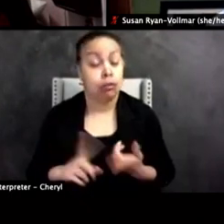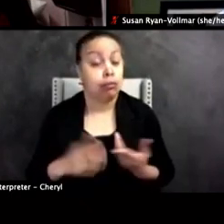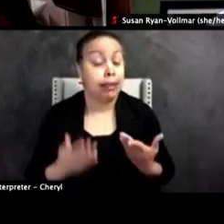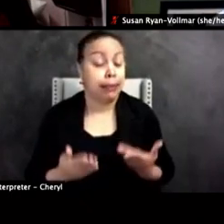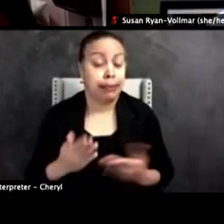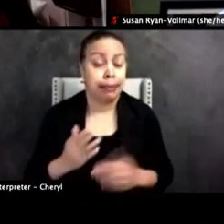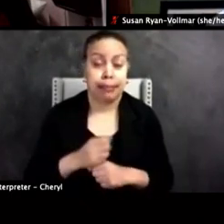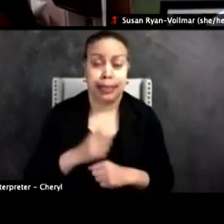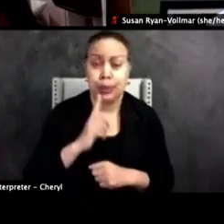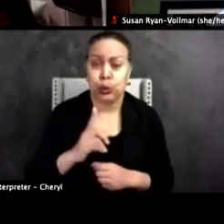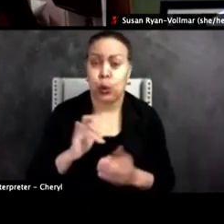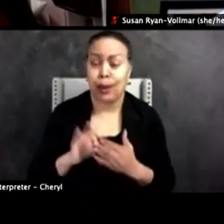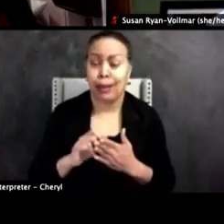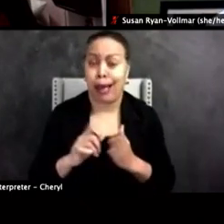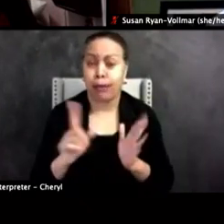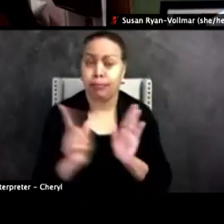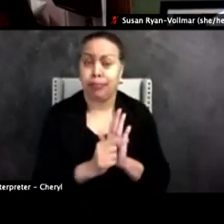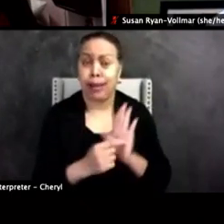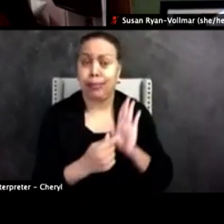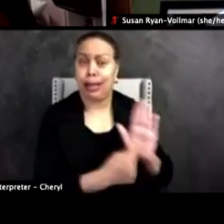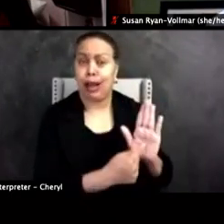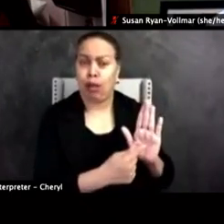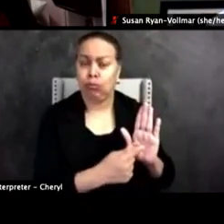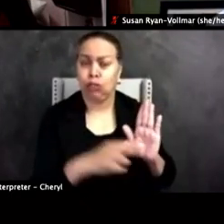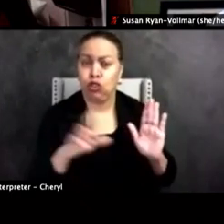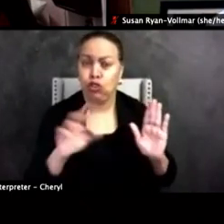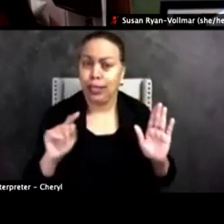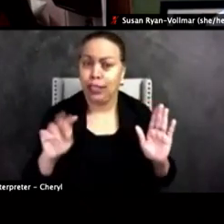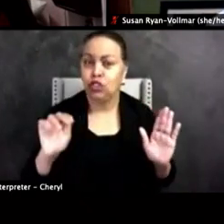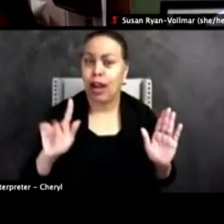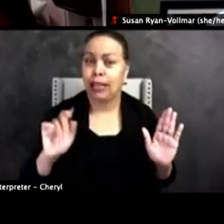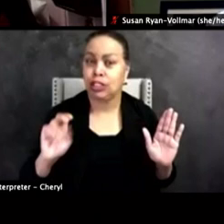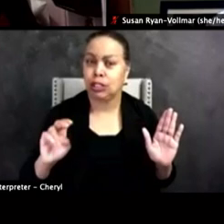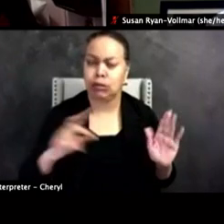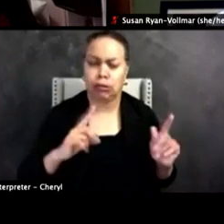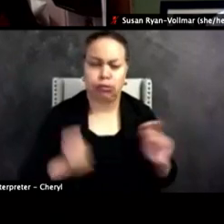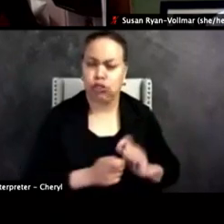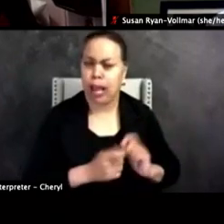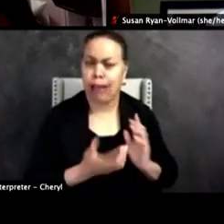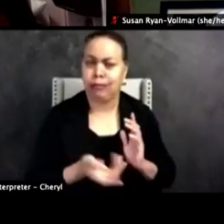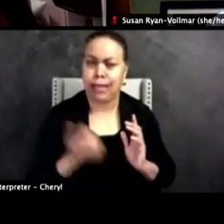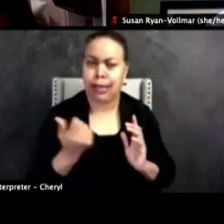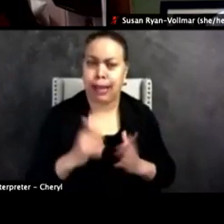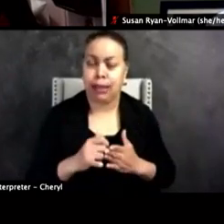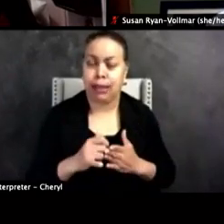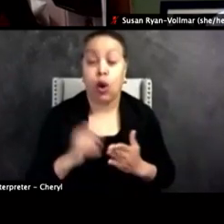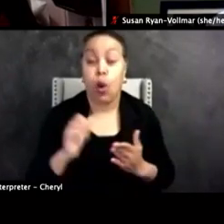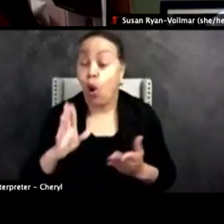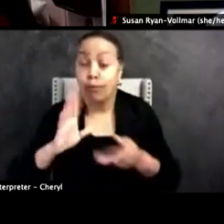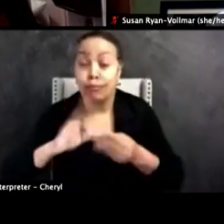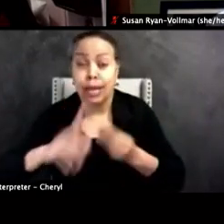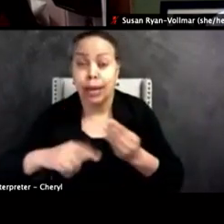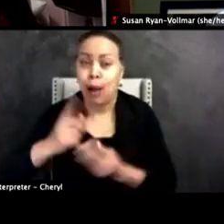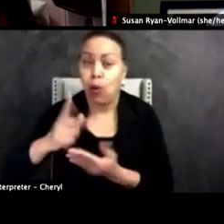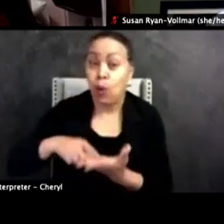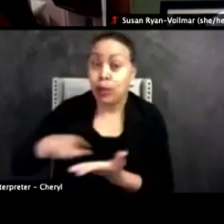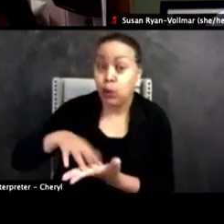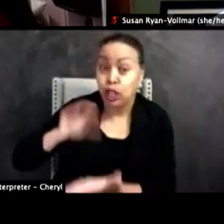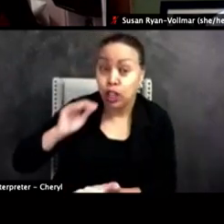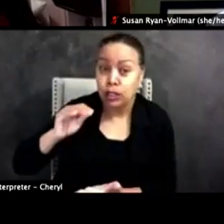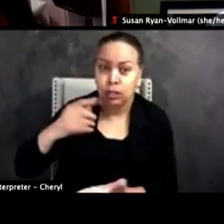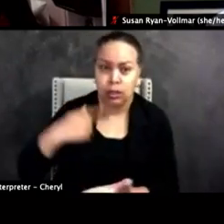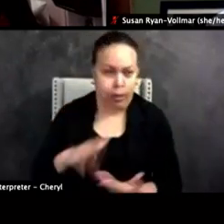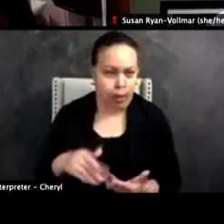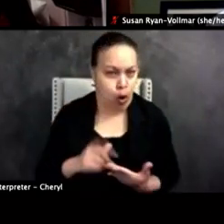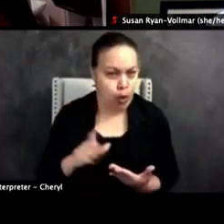you know, getting a retracted note there? Is it by speaking up for what you have learned? Because we all need it. You know, my, my daughter's growing up in this